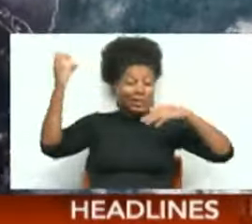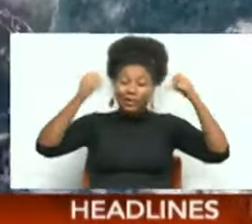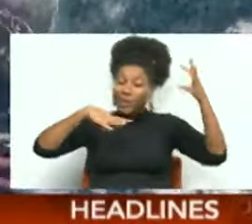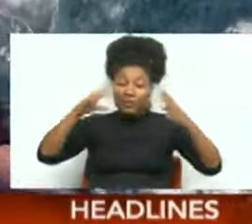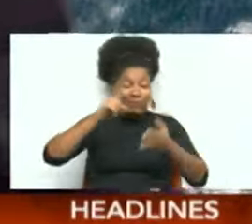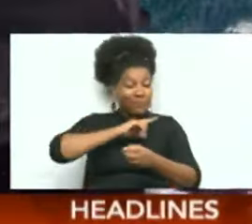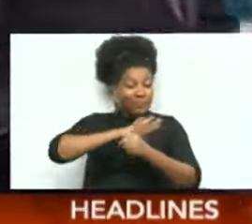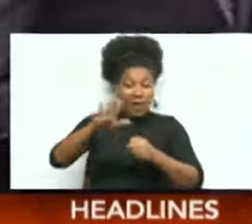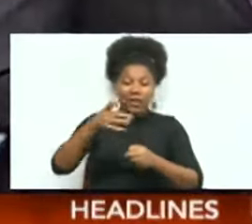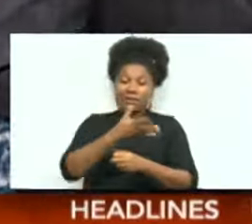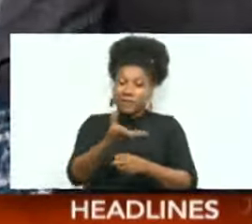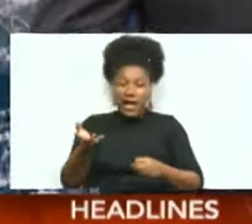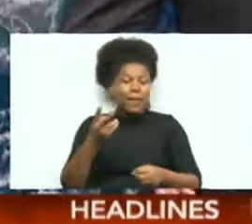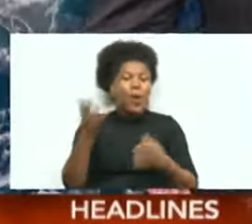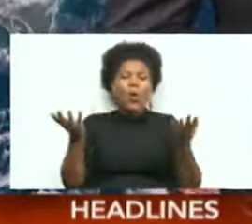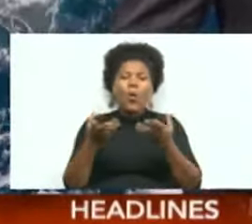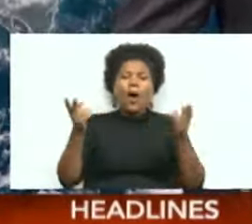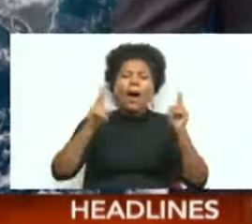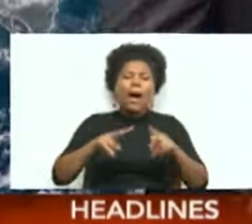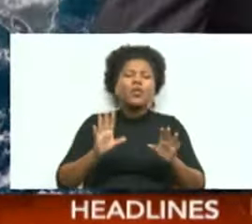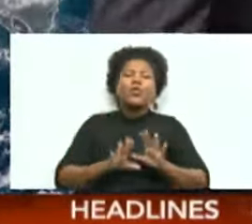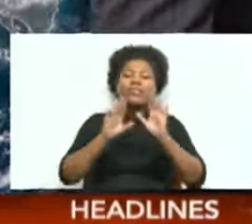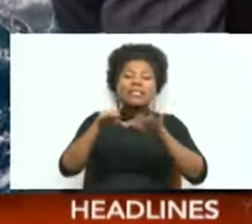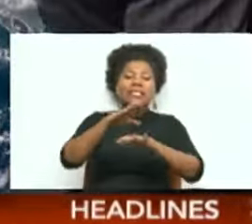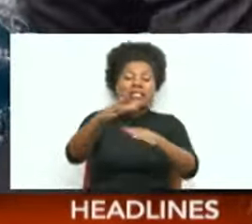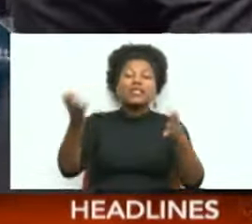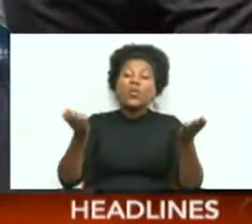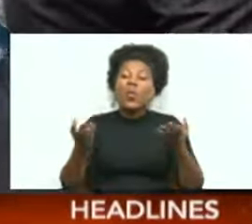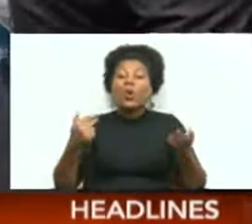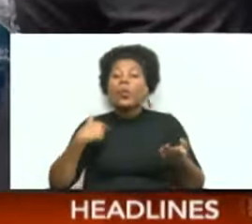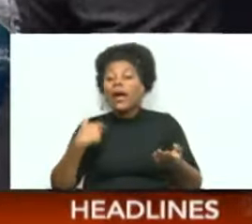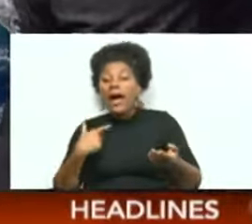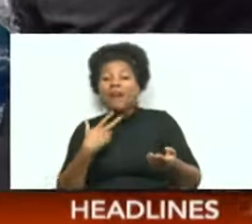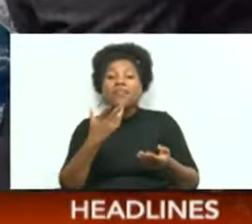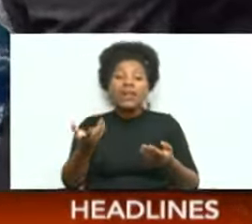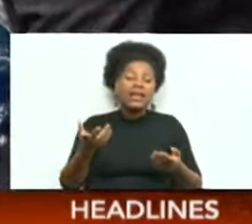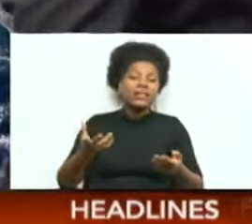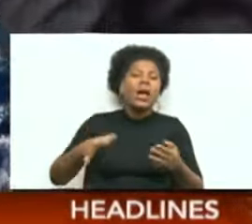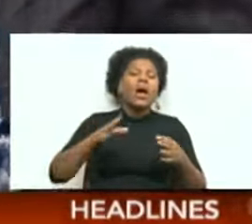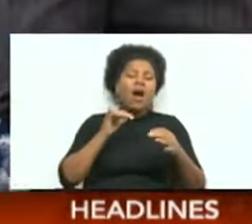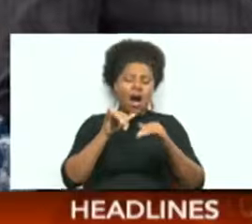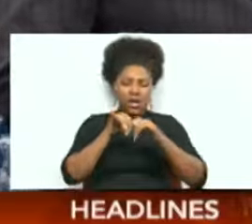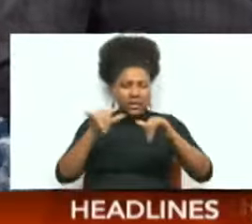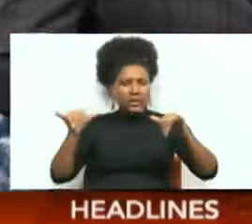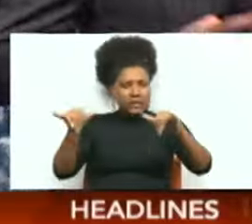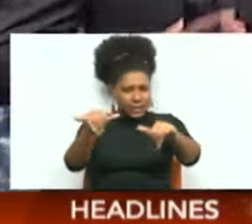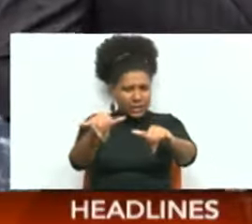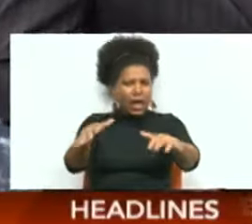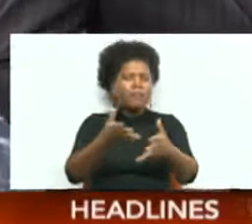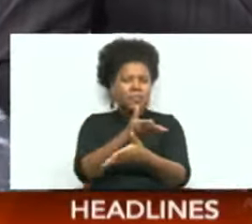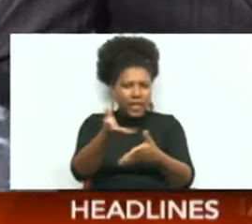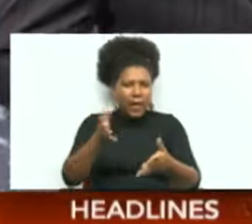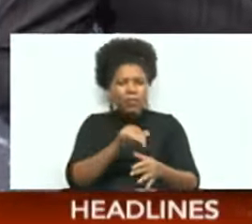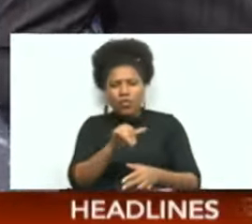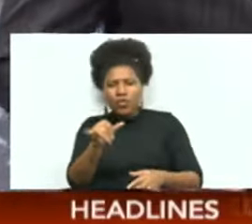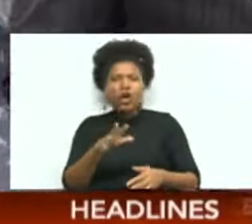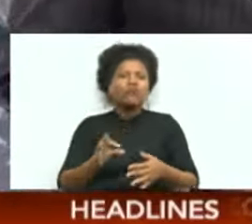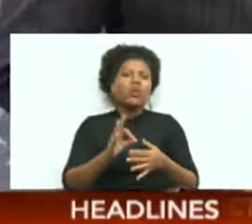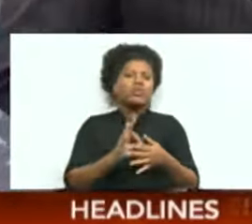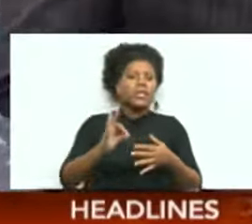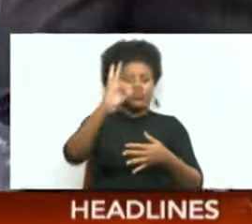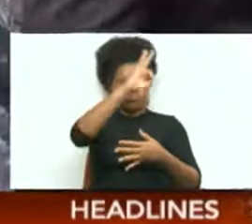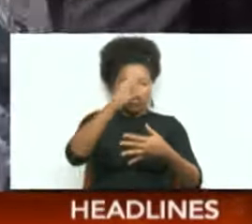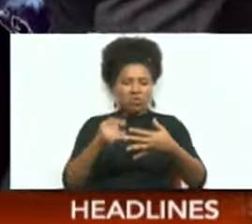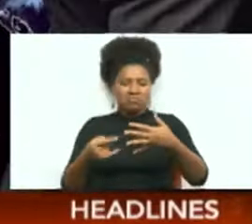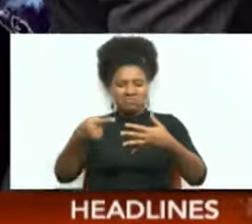on across the Atlantic. What we do have is a frontal system moving across the Leawood Islands. That's going to weaken the high